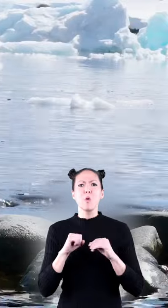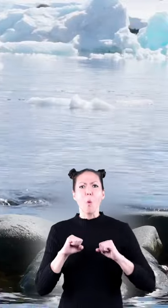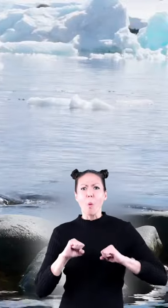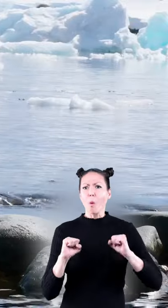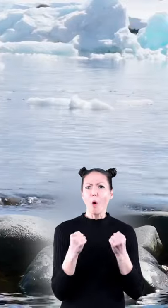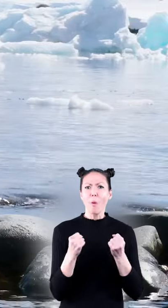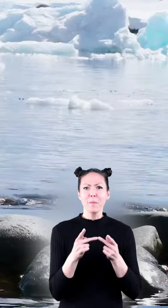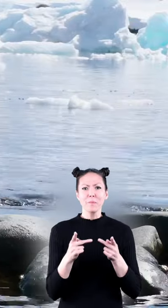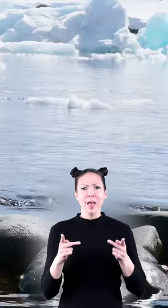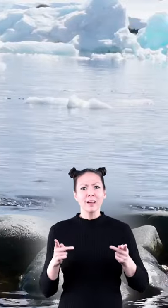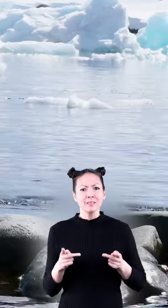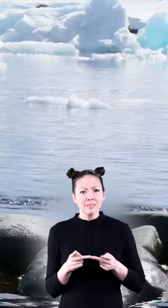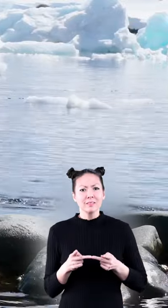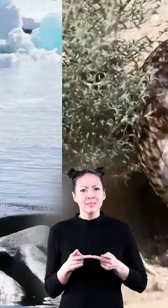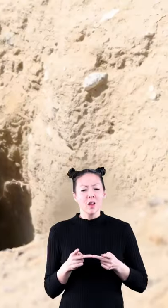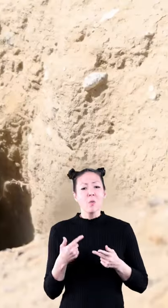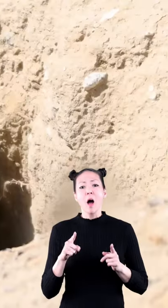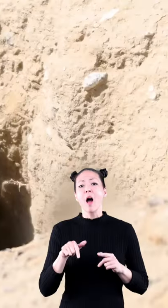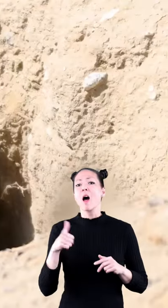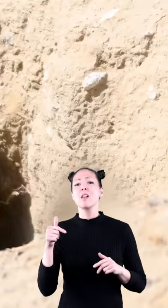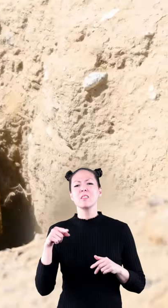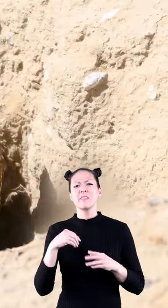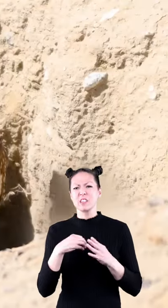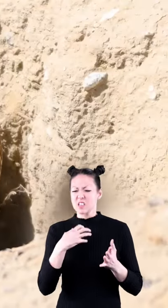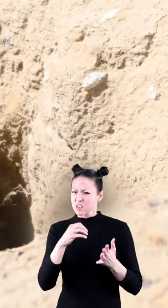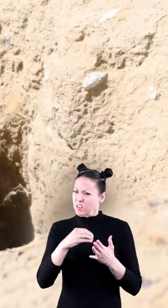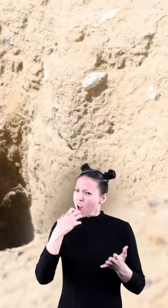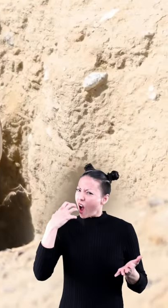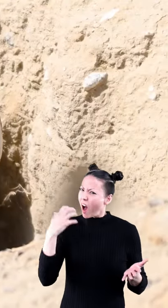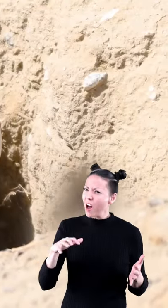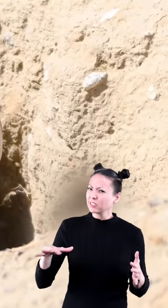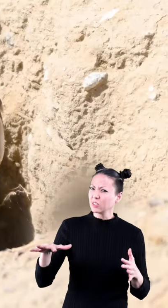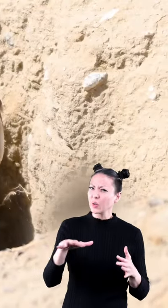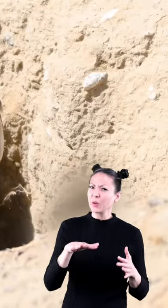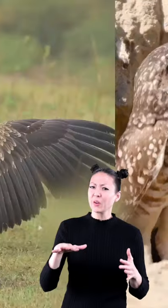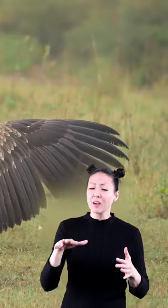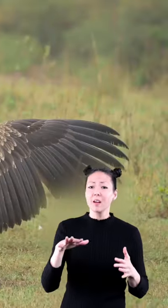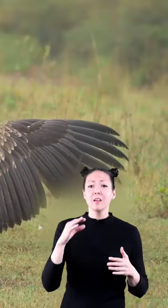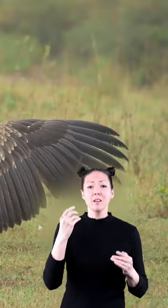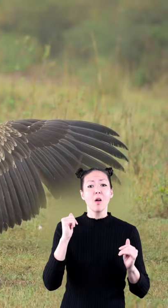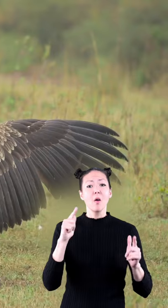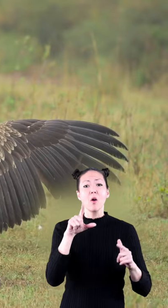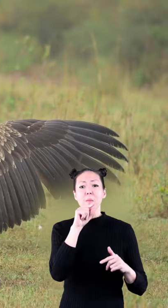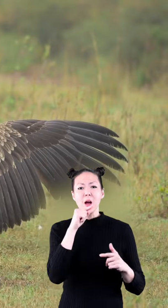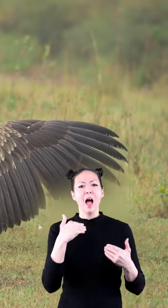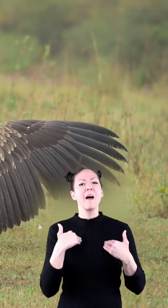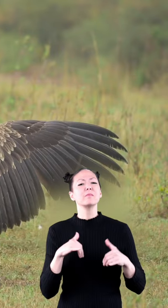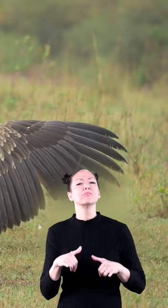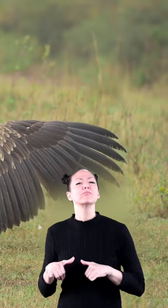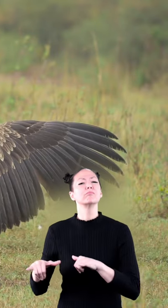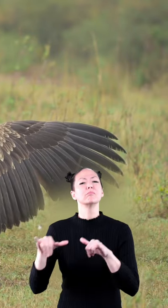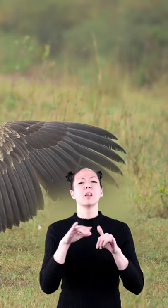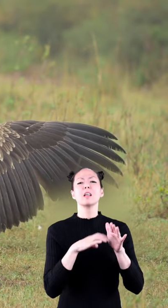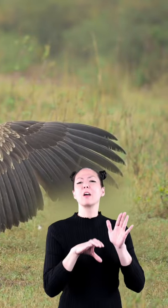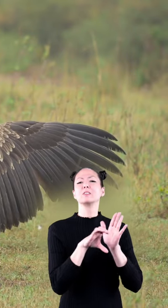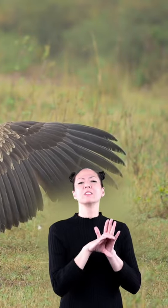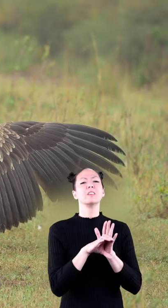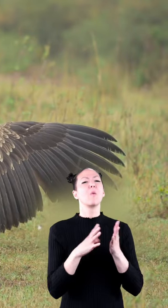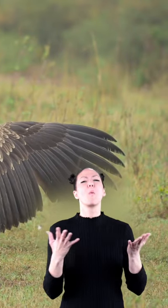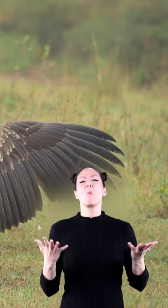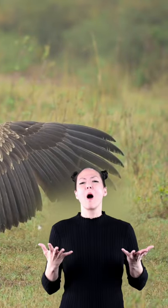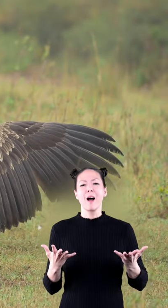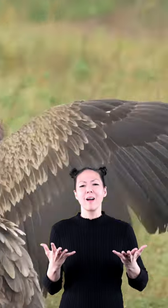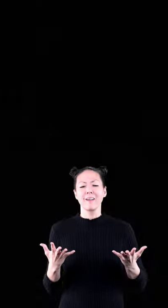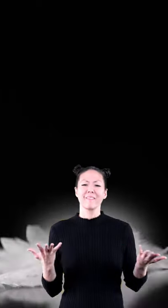live in very cold places while others live in extremely hot but all birds have certain characteristics in